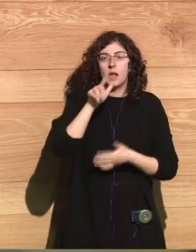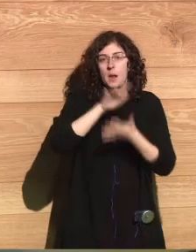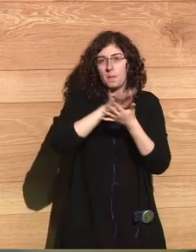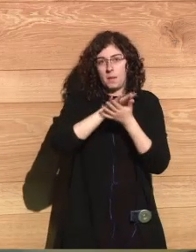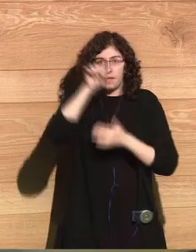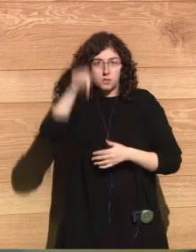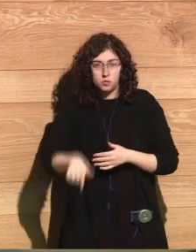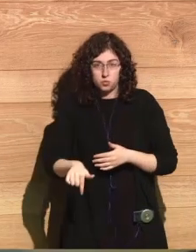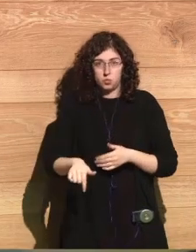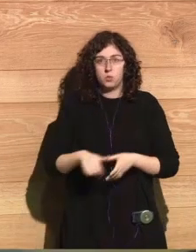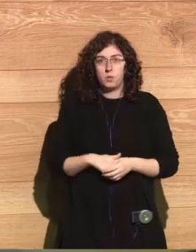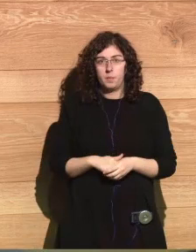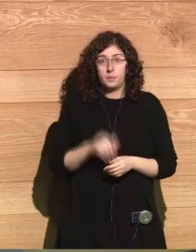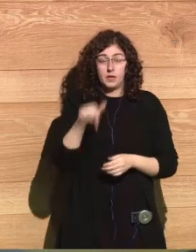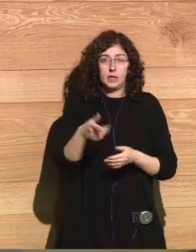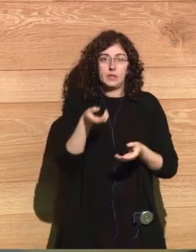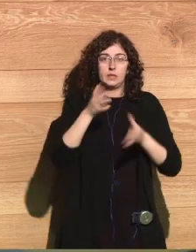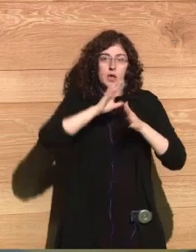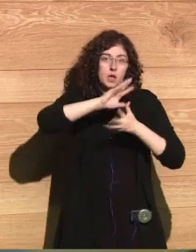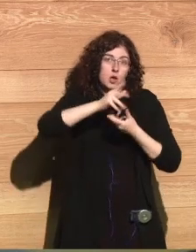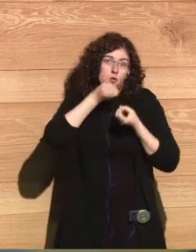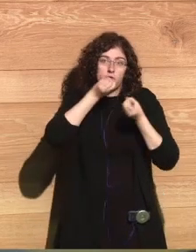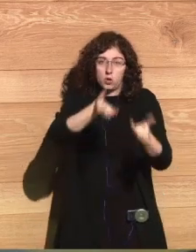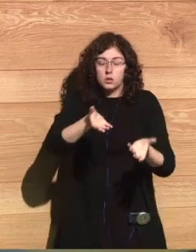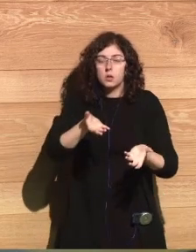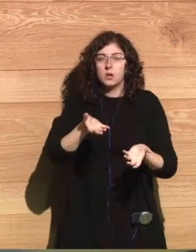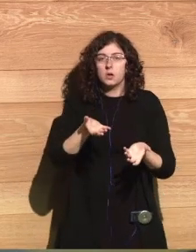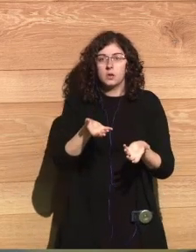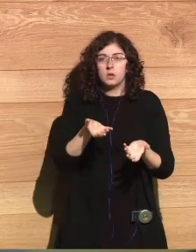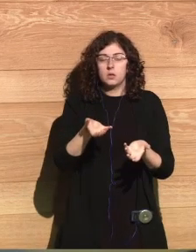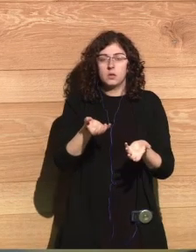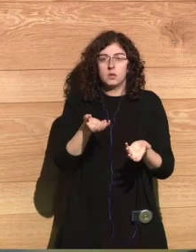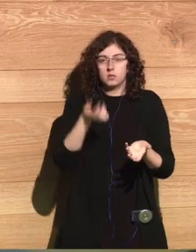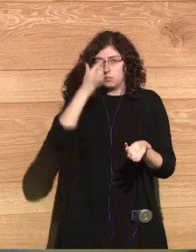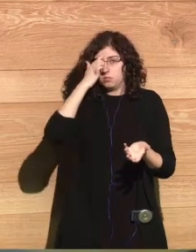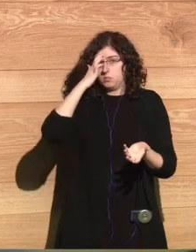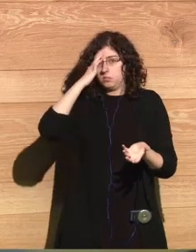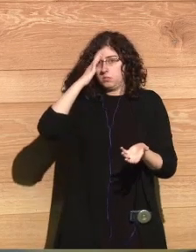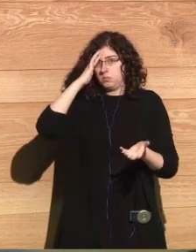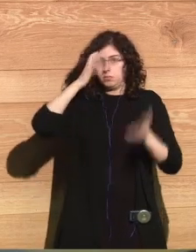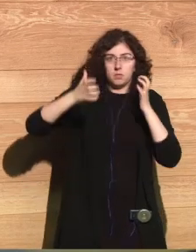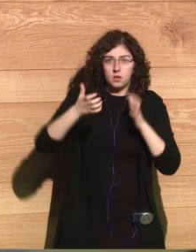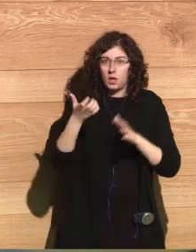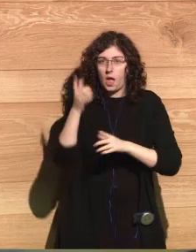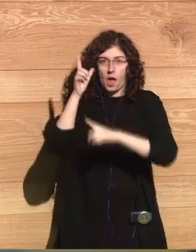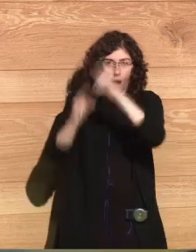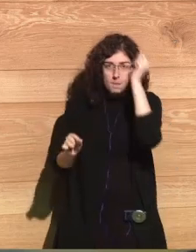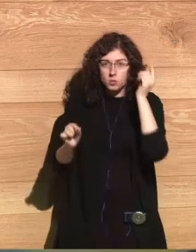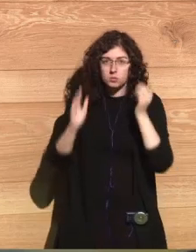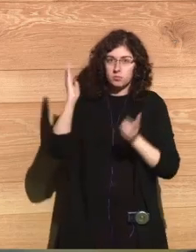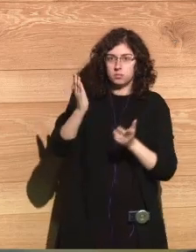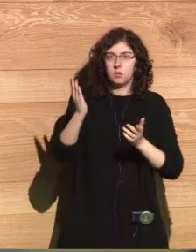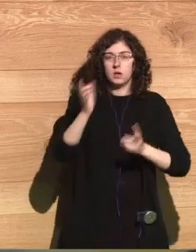upset the entire Japan. People said, what? Not just Hiroshima. Not only